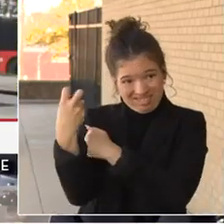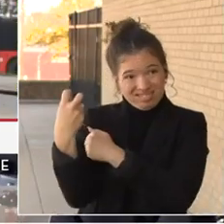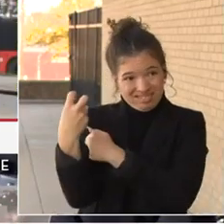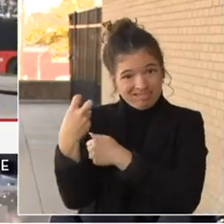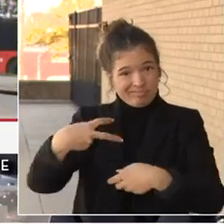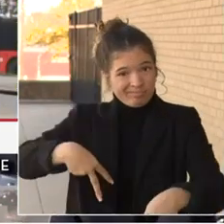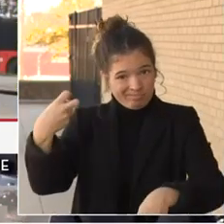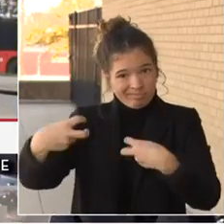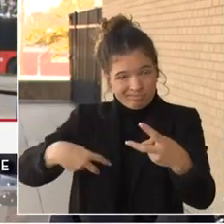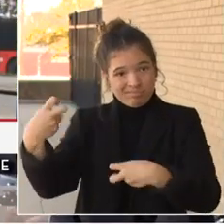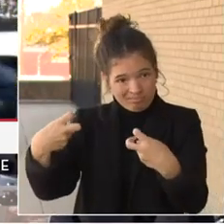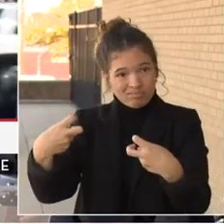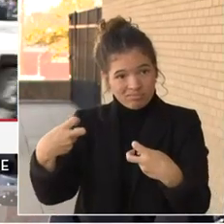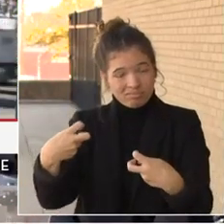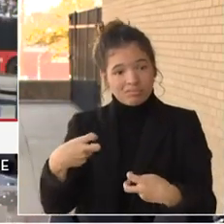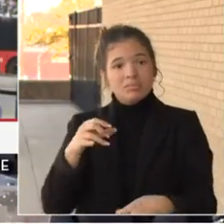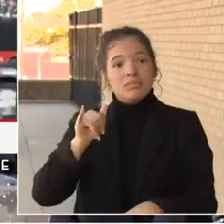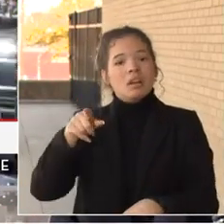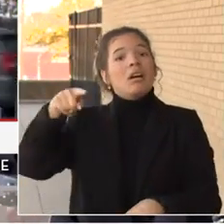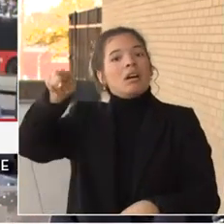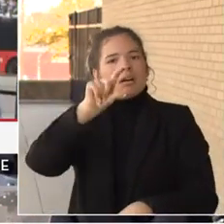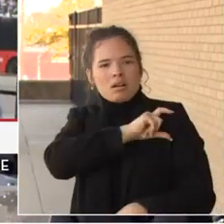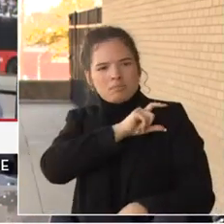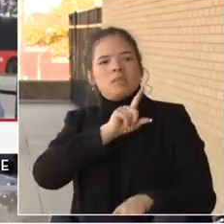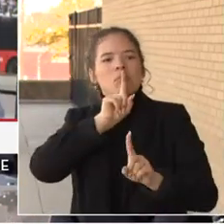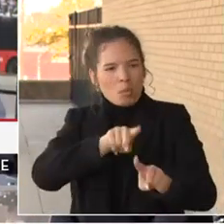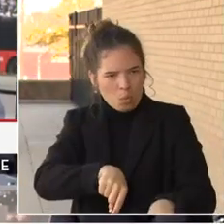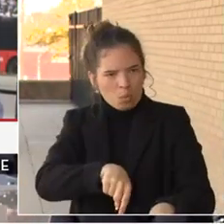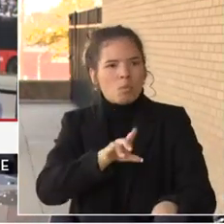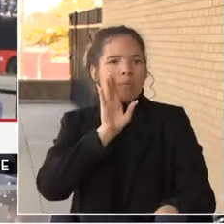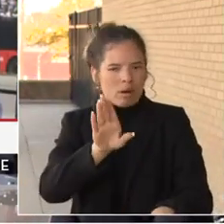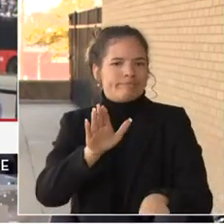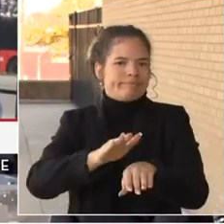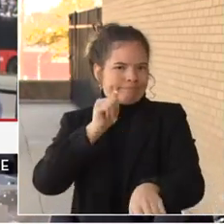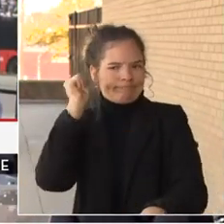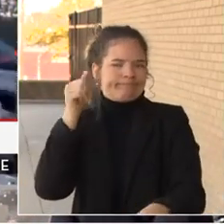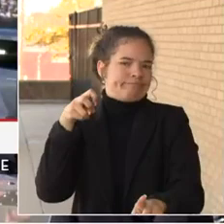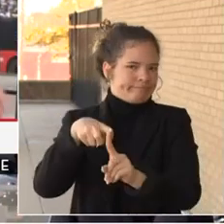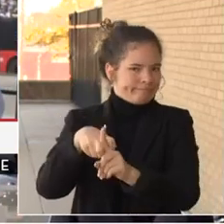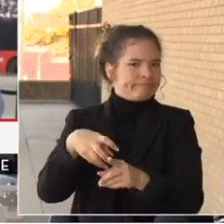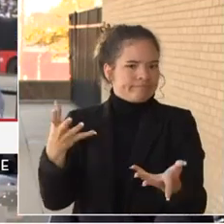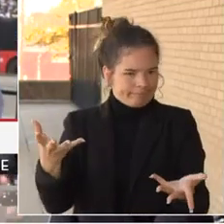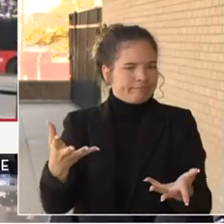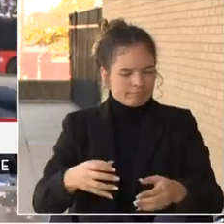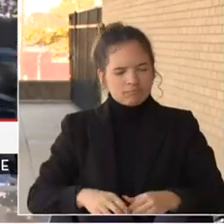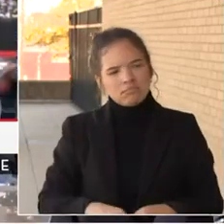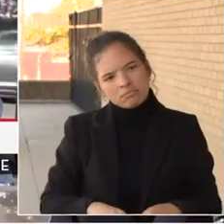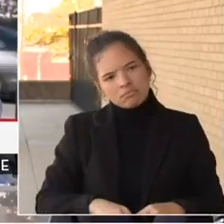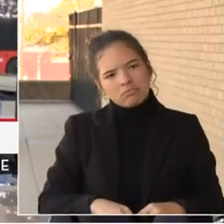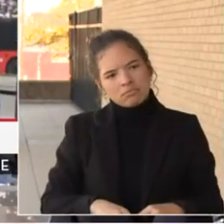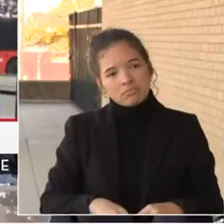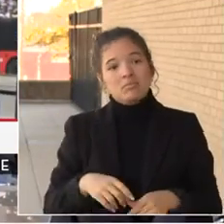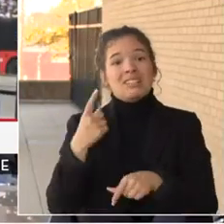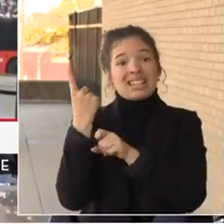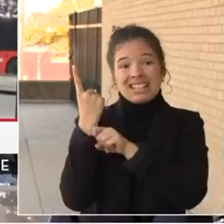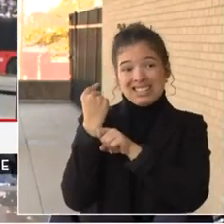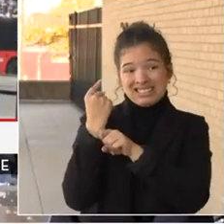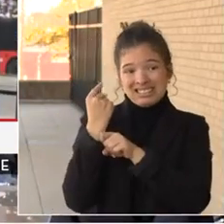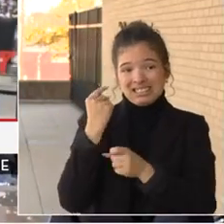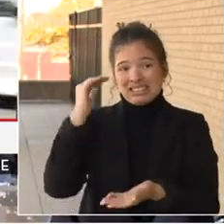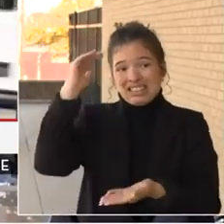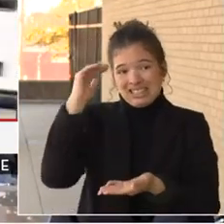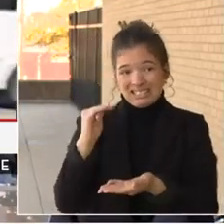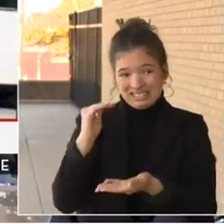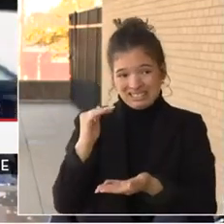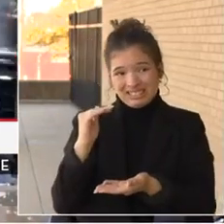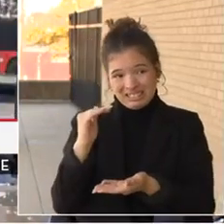police report as soon as possible. As Mayor Bowser mentioned last year, we saw a slight decrease in the number of package thefts that we have, but we want to make sure that